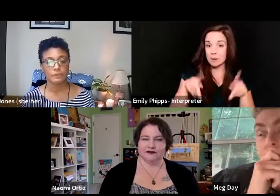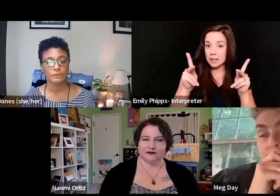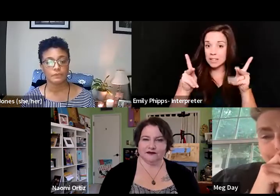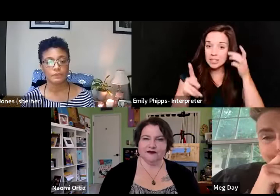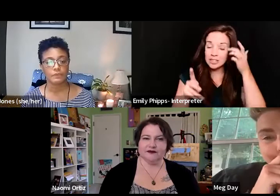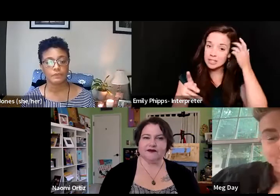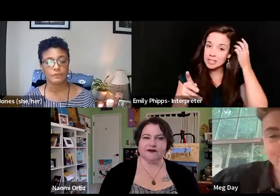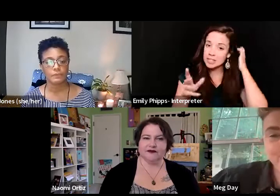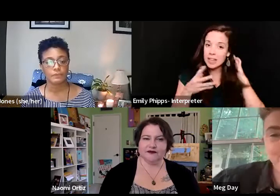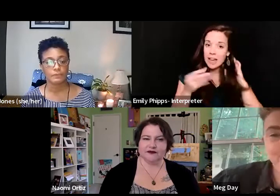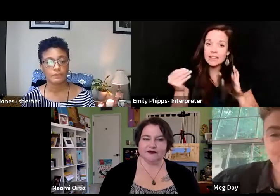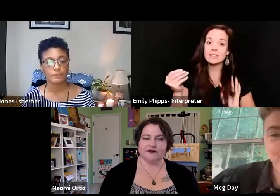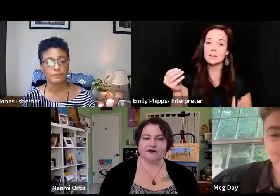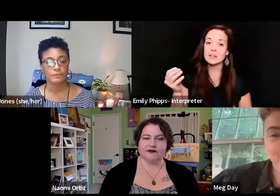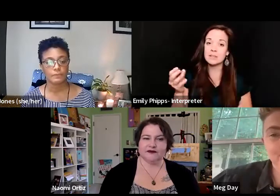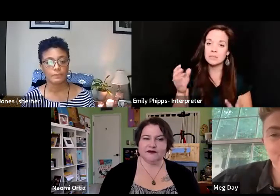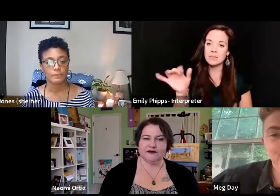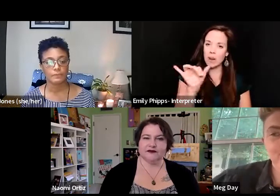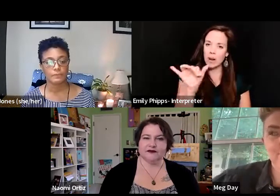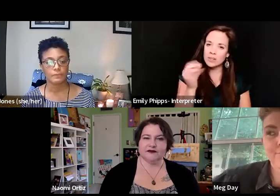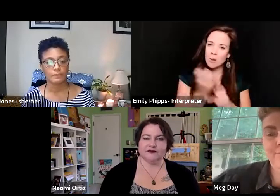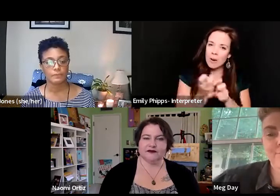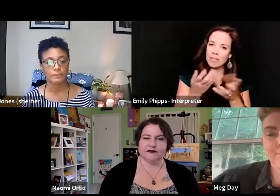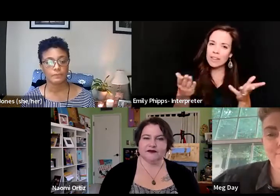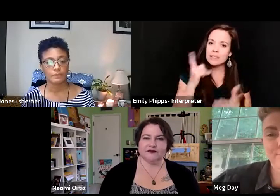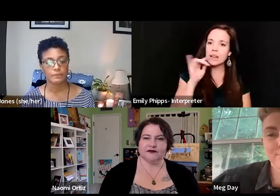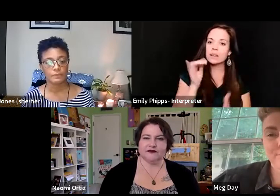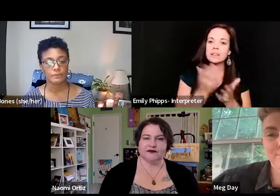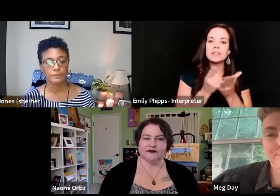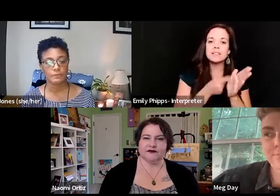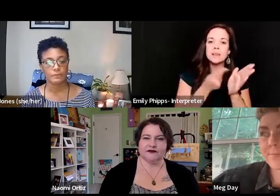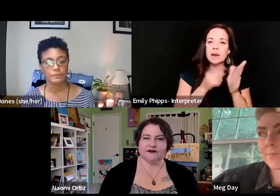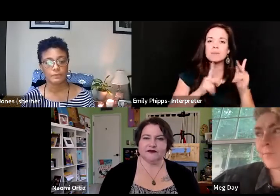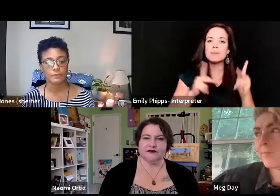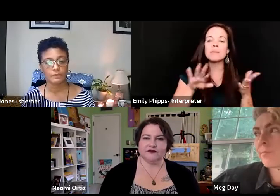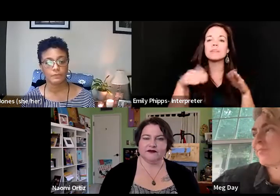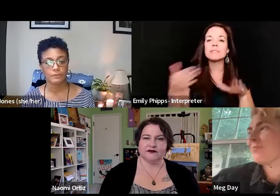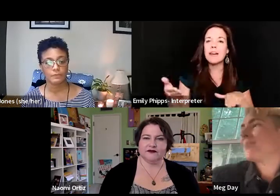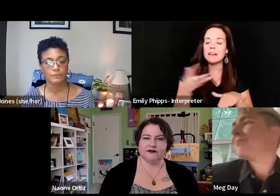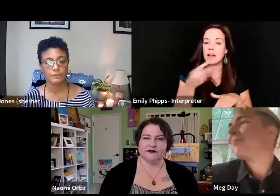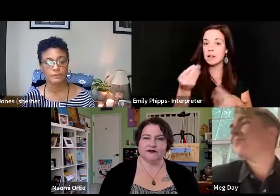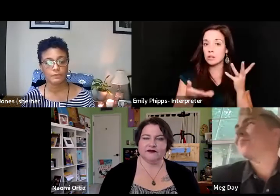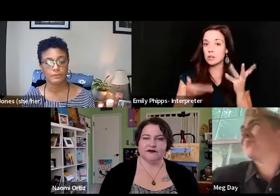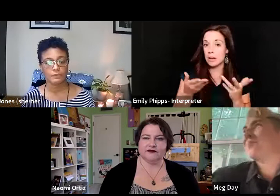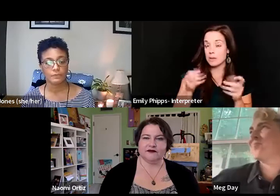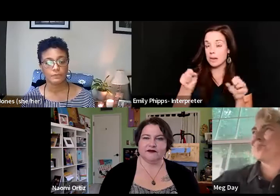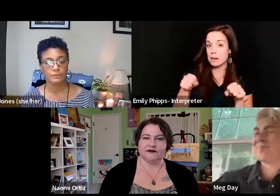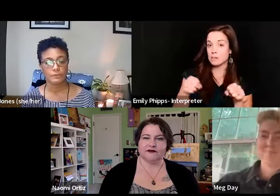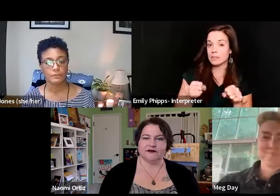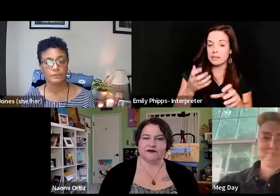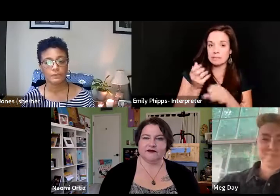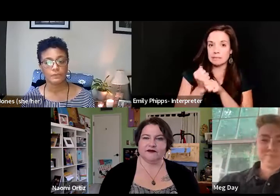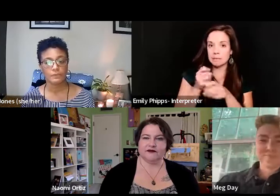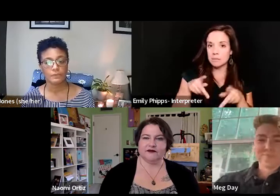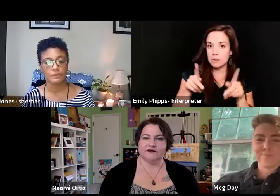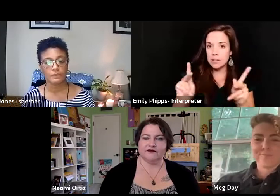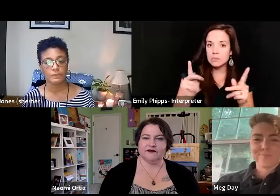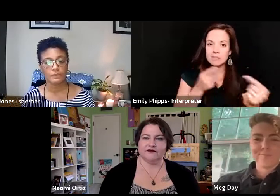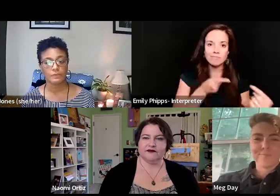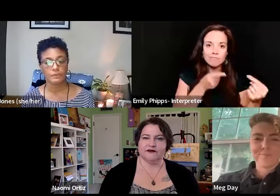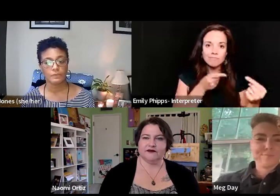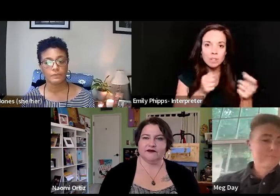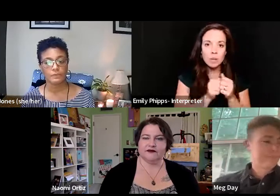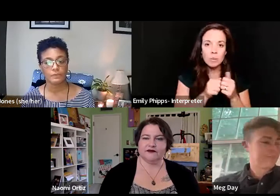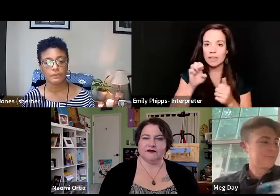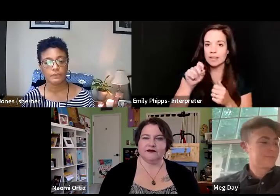you know, and, and also tricky things for like, sometimes people are dead and you might be able to get the permissions, but then sometimes you're wrestling with an estate